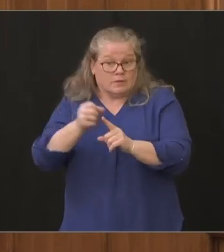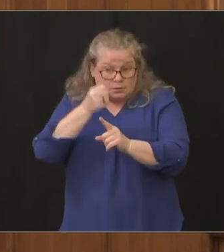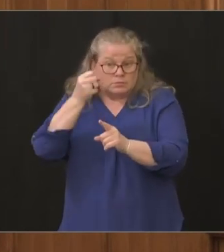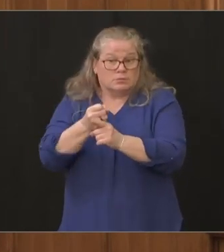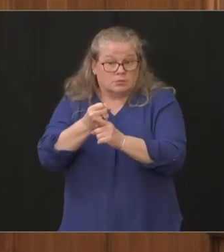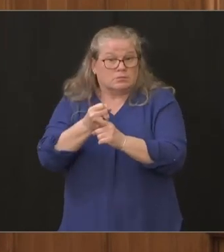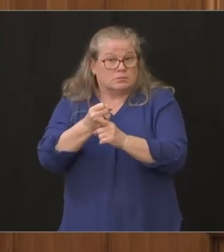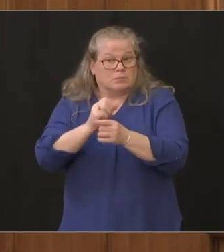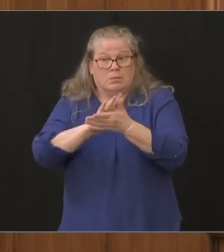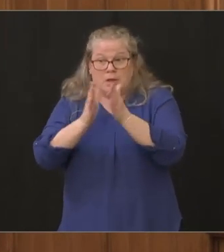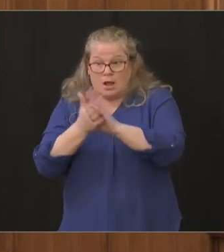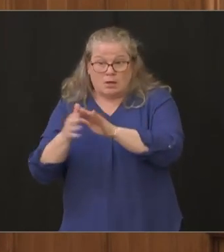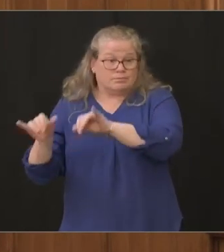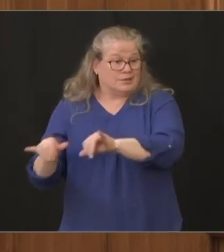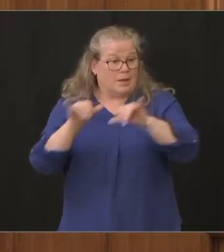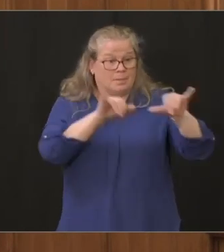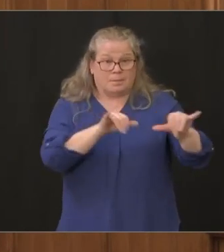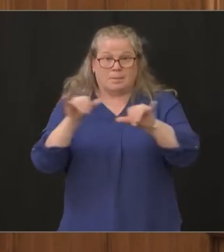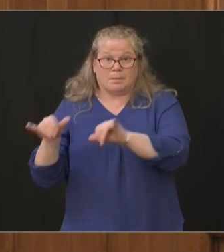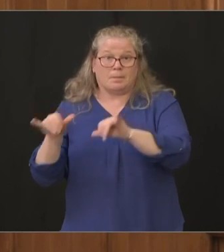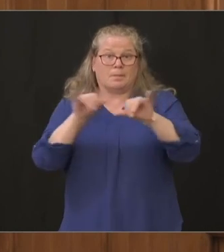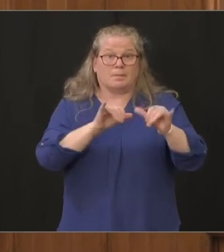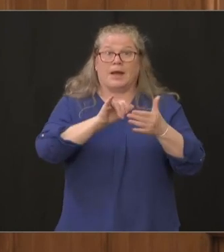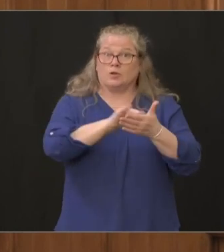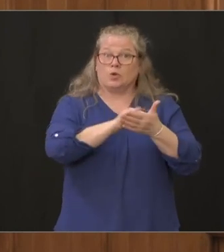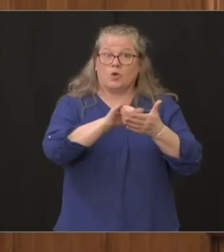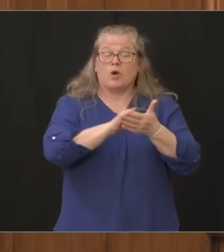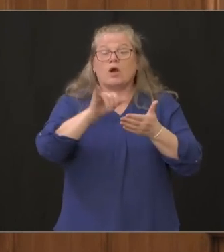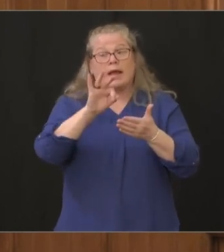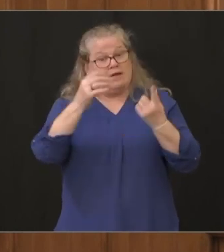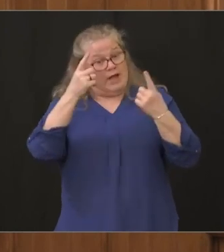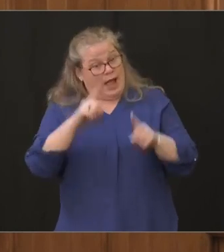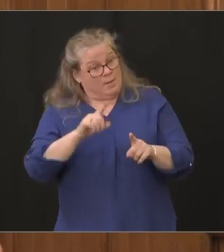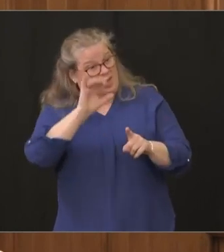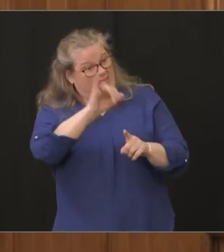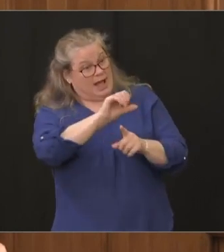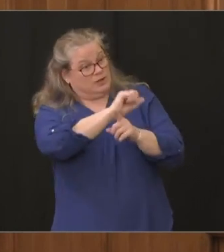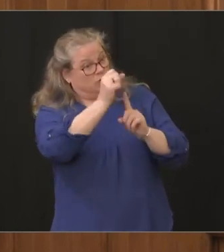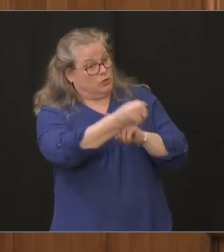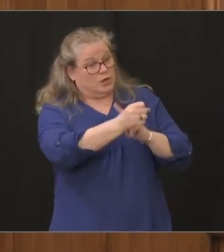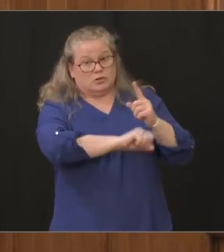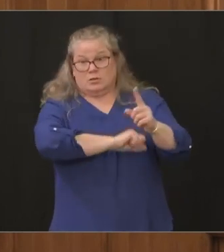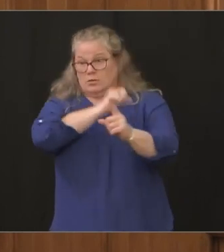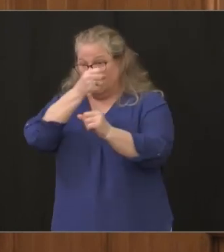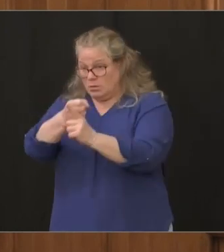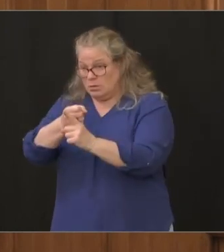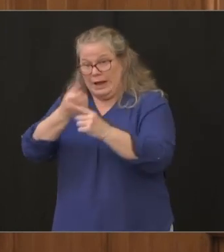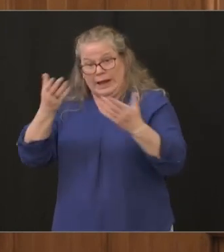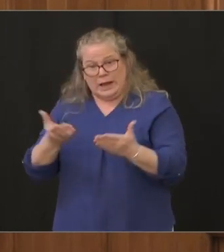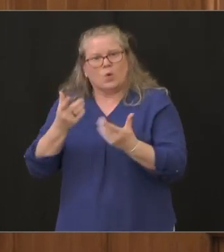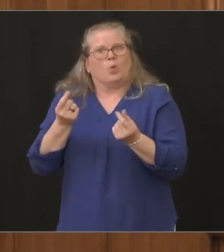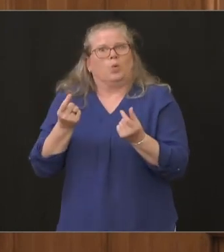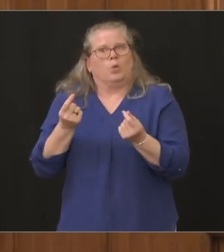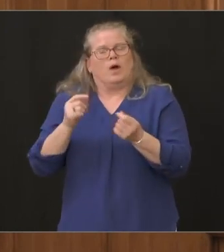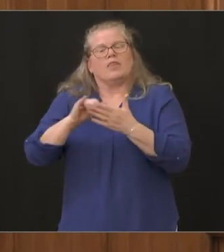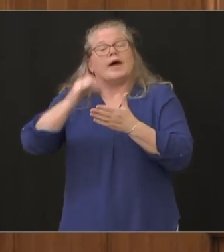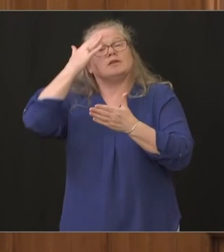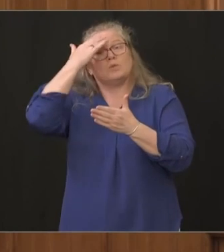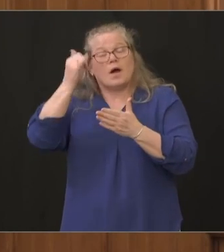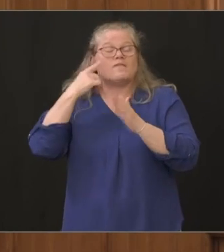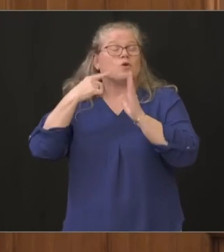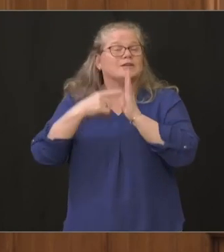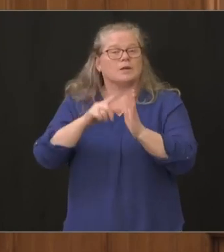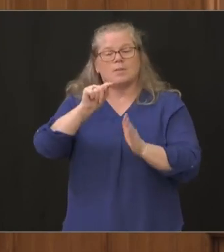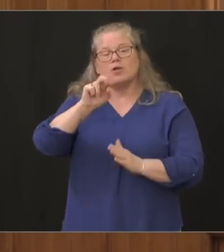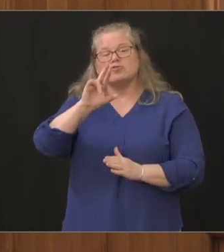position and when we would find ourselves in that position what would we do which is why building out the examples of trinity college